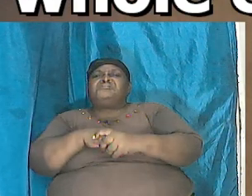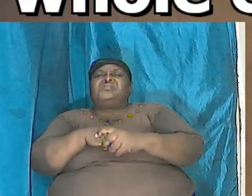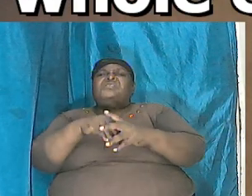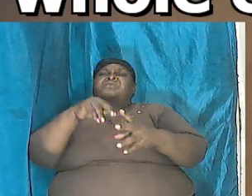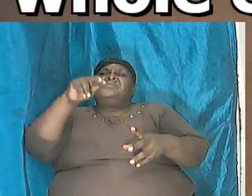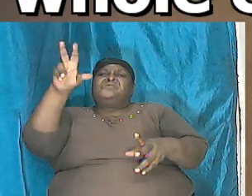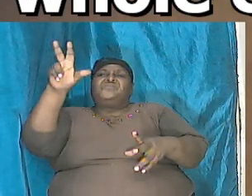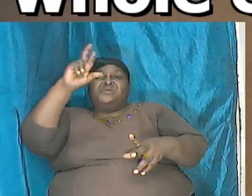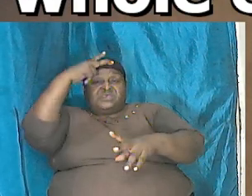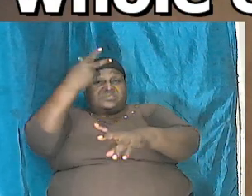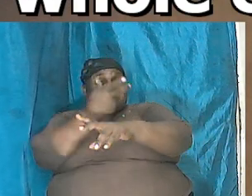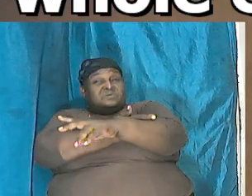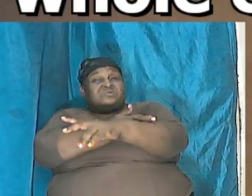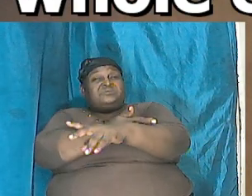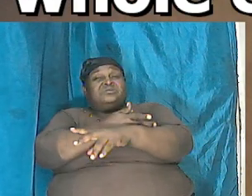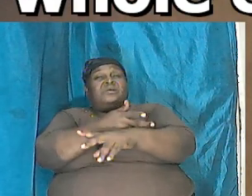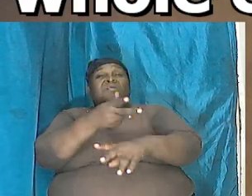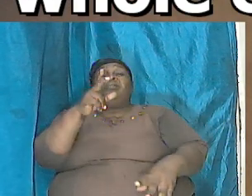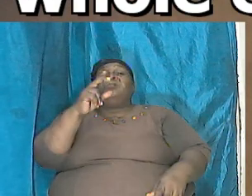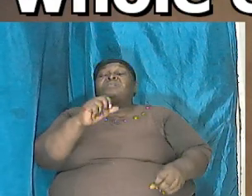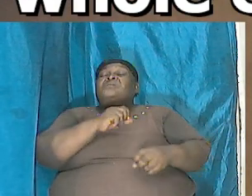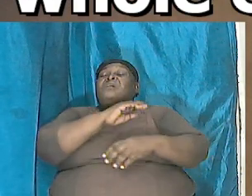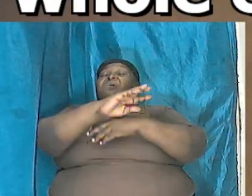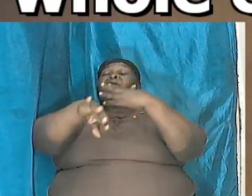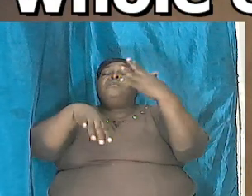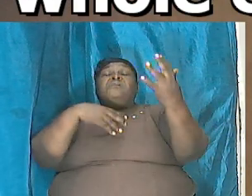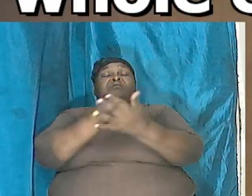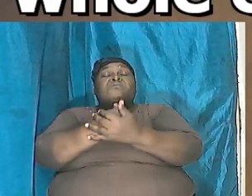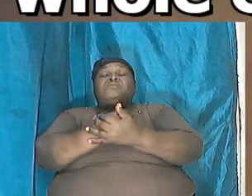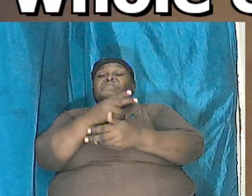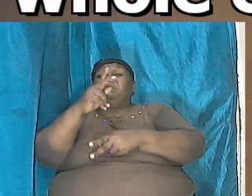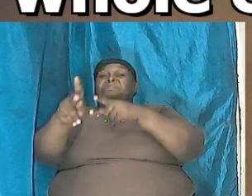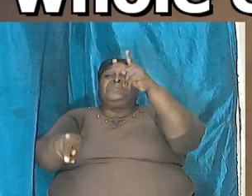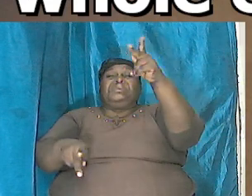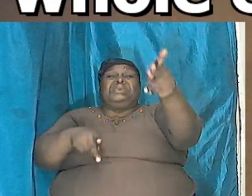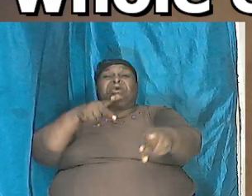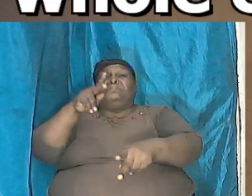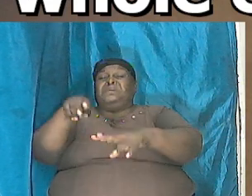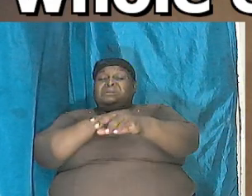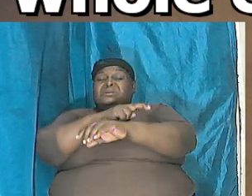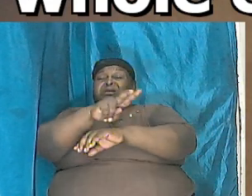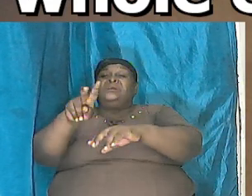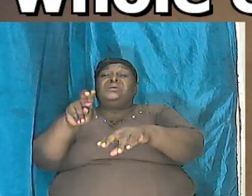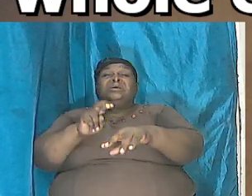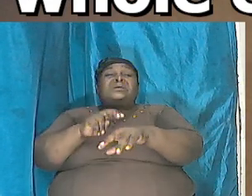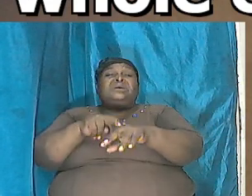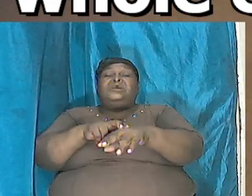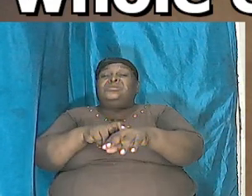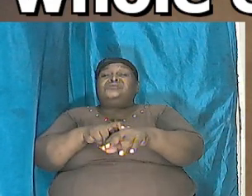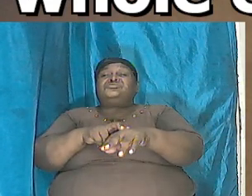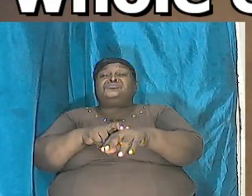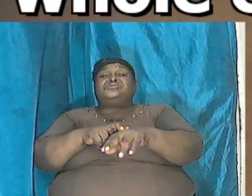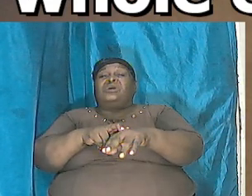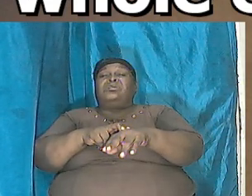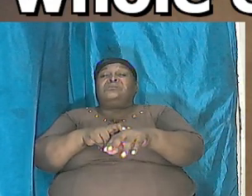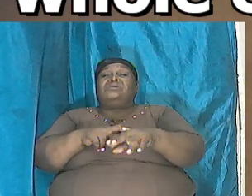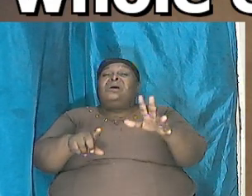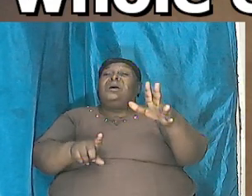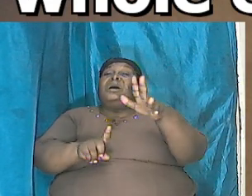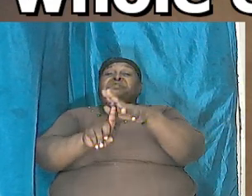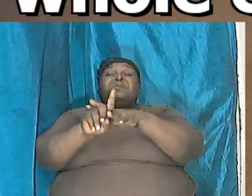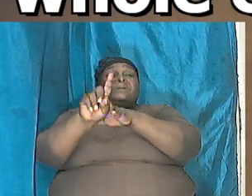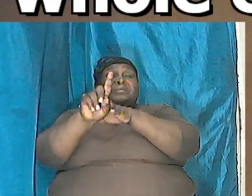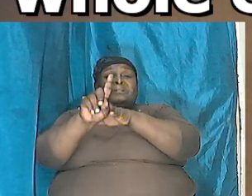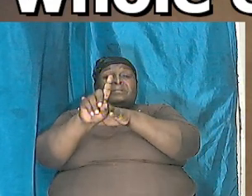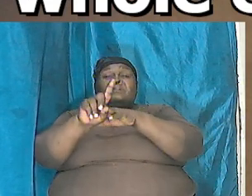of Noah was the whole earth populated all the nations of the earth came out of these but notice that it said